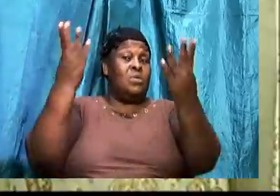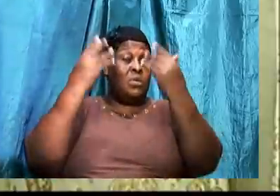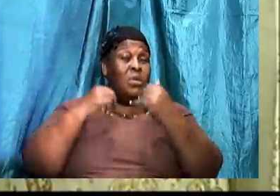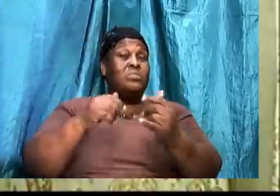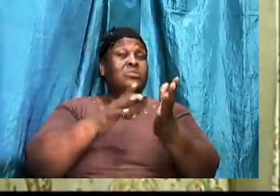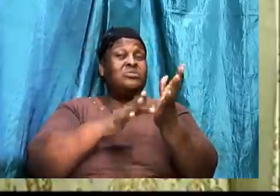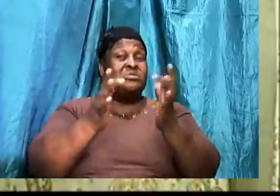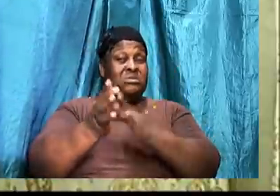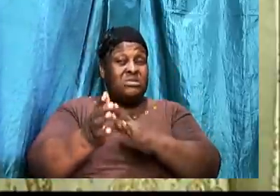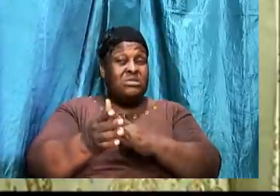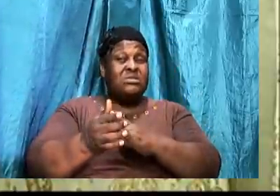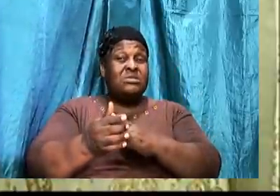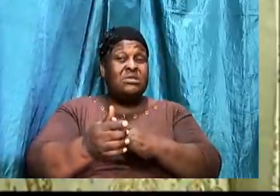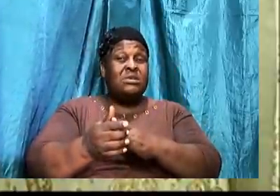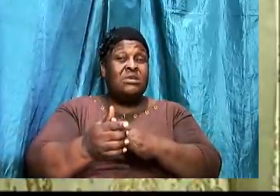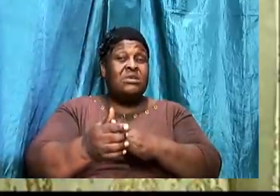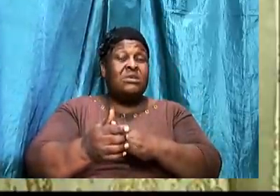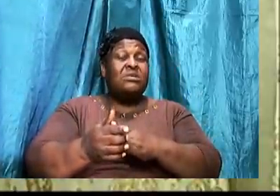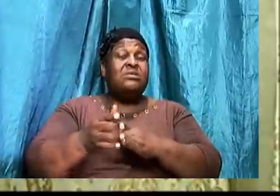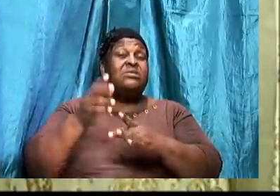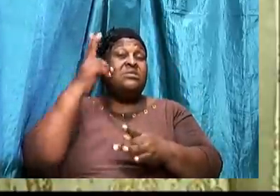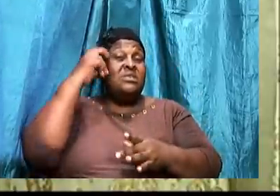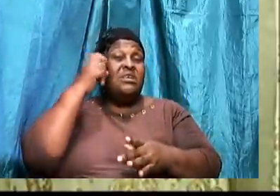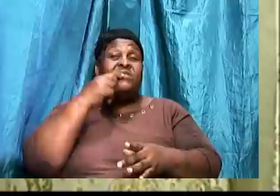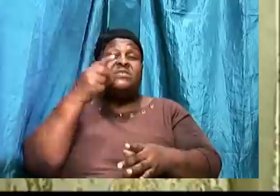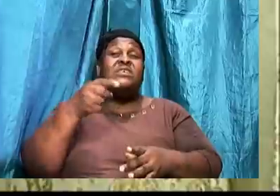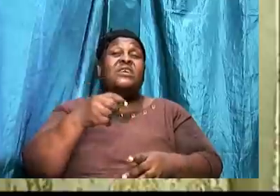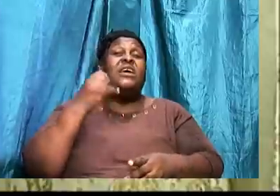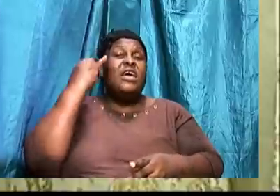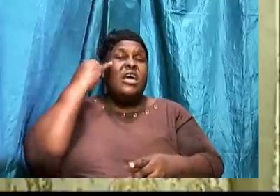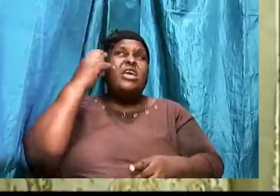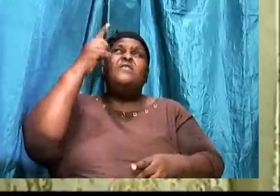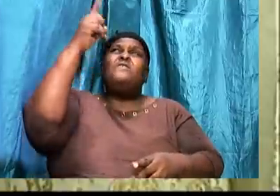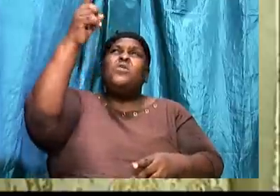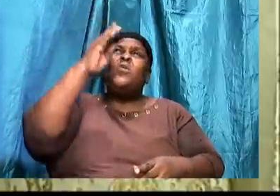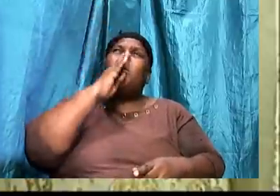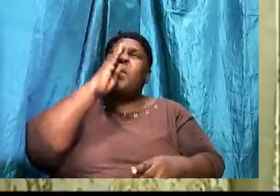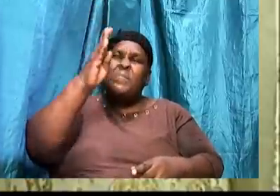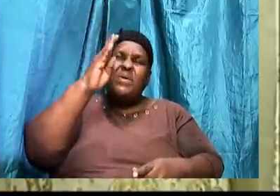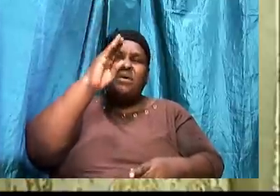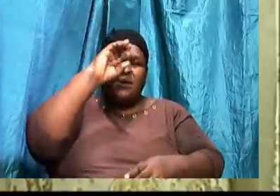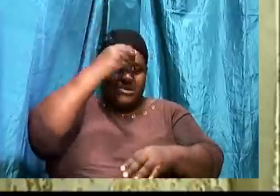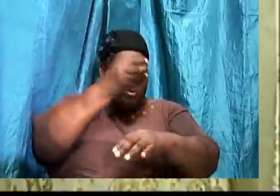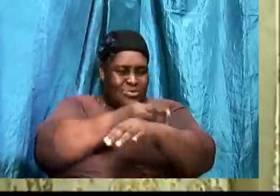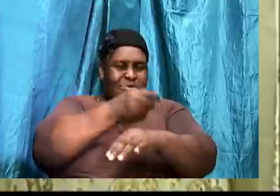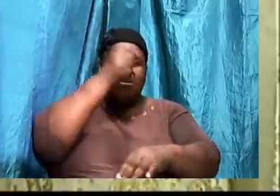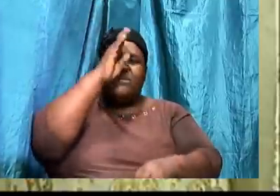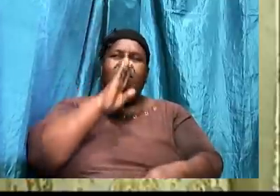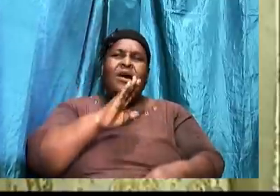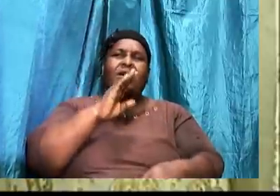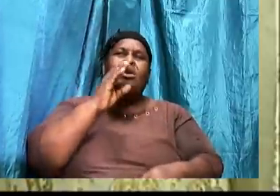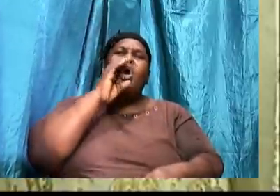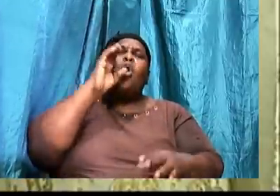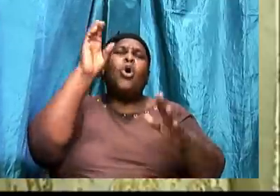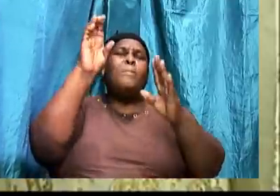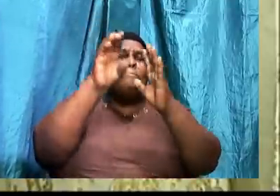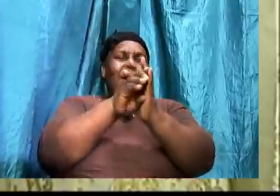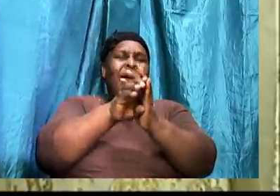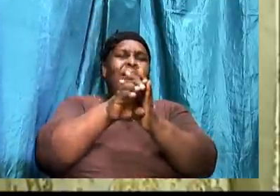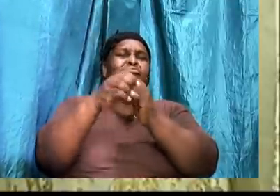He said, If thou be the son of God. Come on that these stones be made bread.